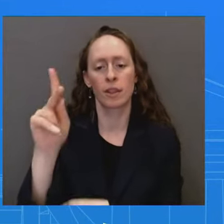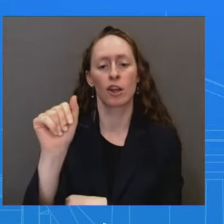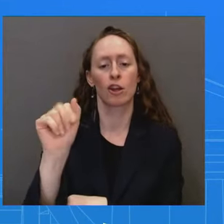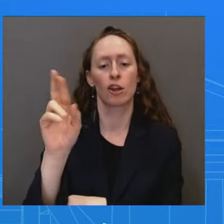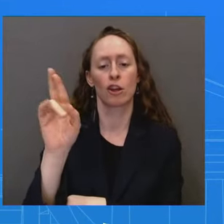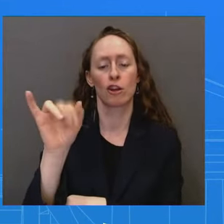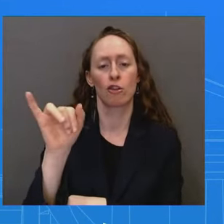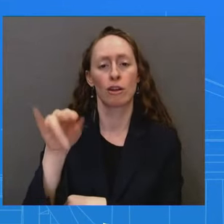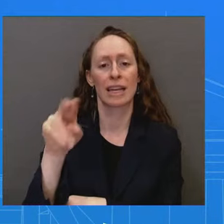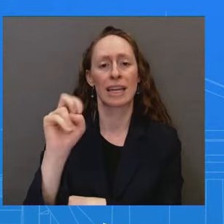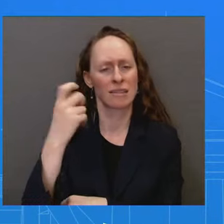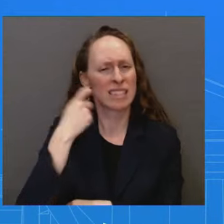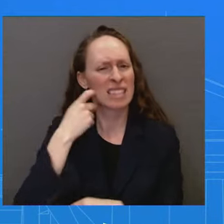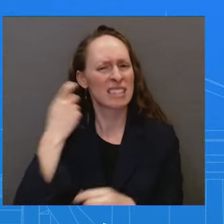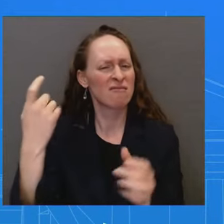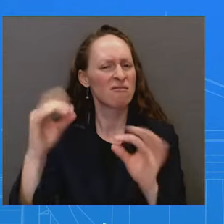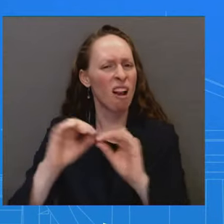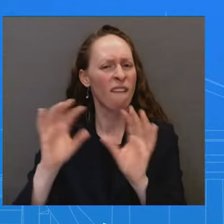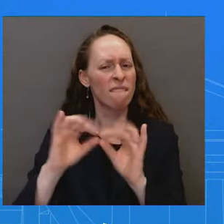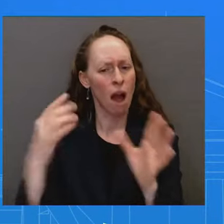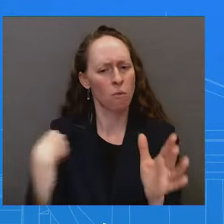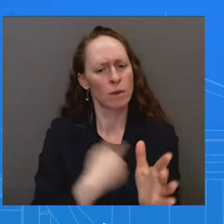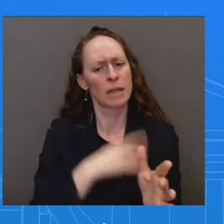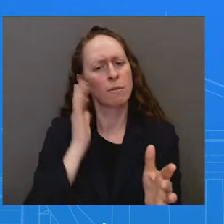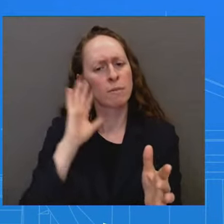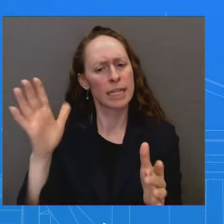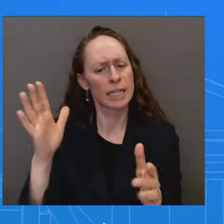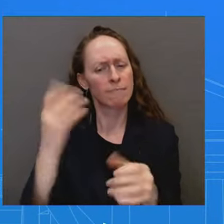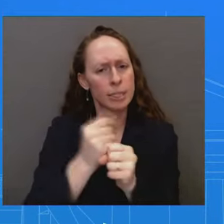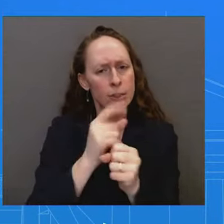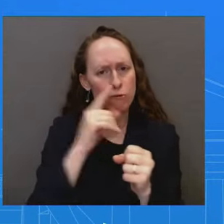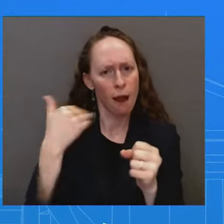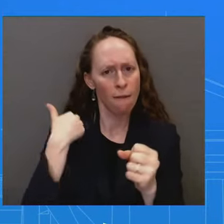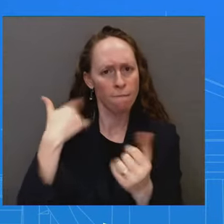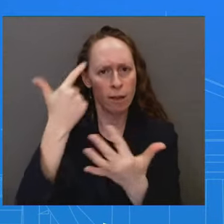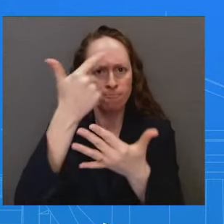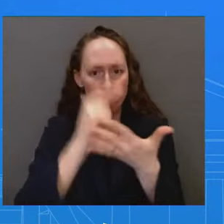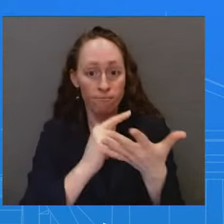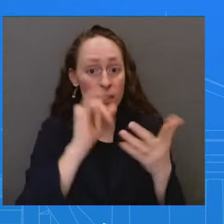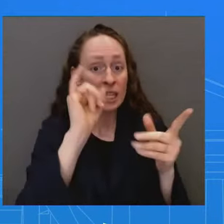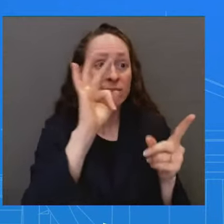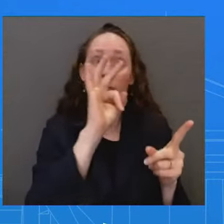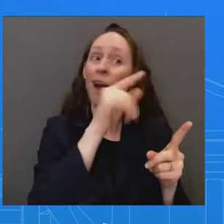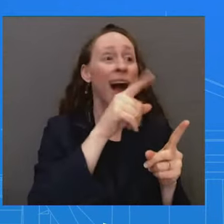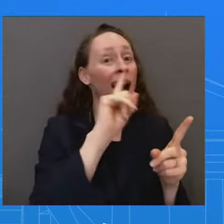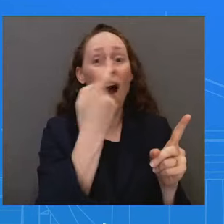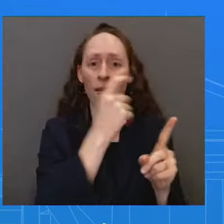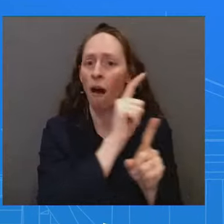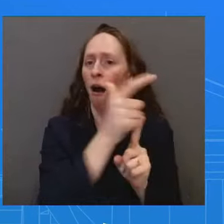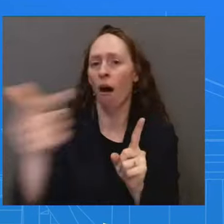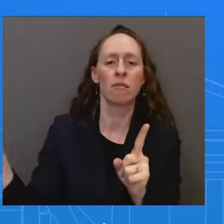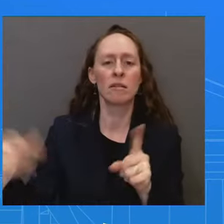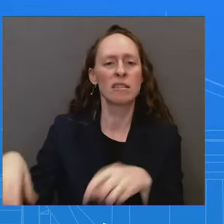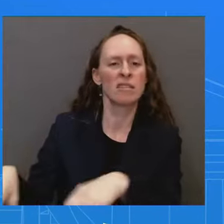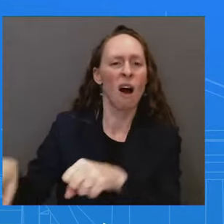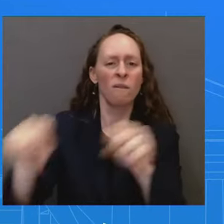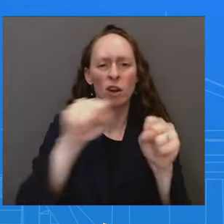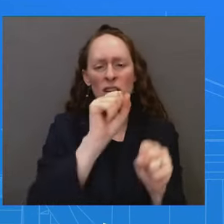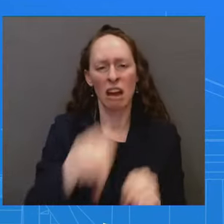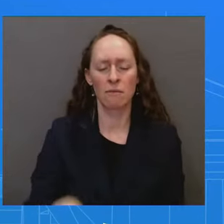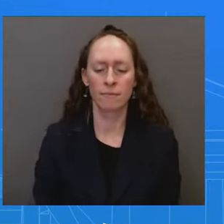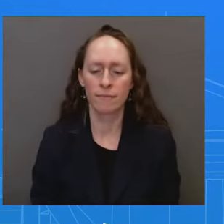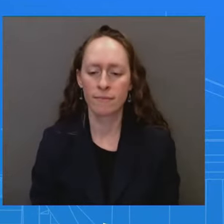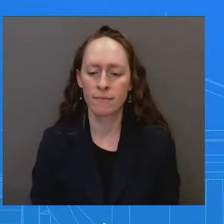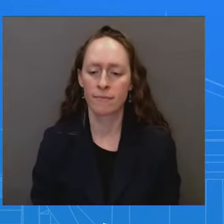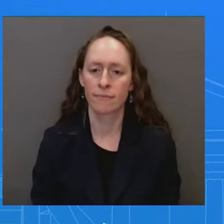across the interagency about notification procedures on delegation of authorities. That's what the President wants to focus But of accountability for those who might not have shared that information with the White House,